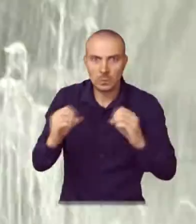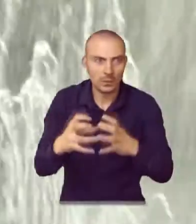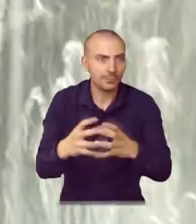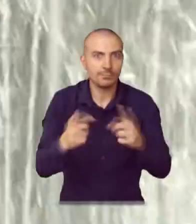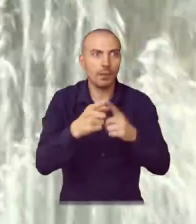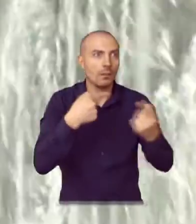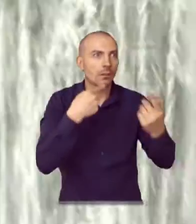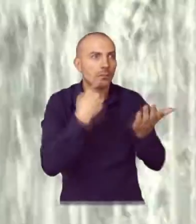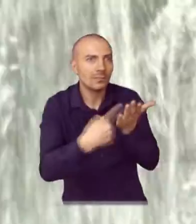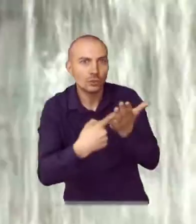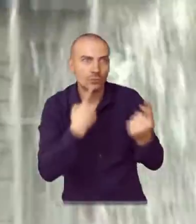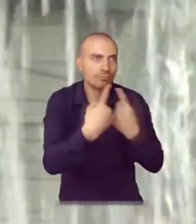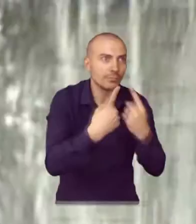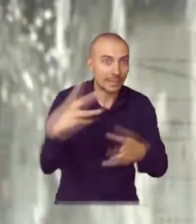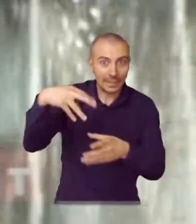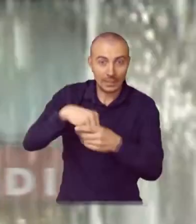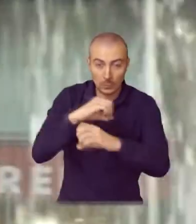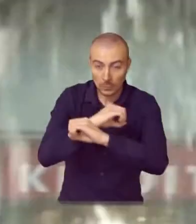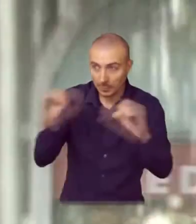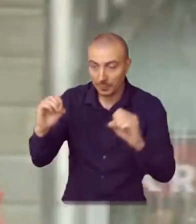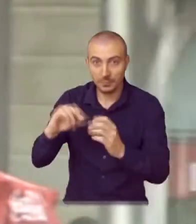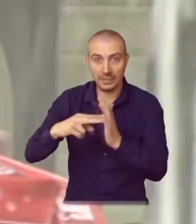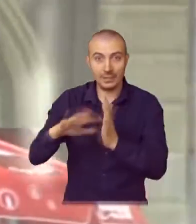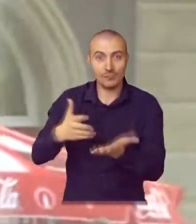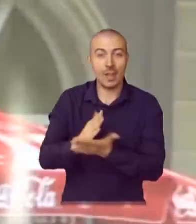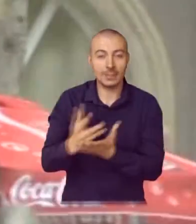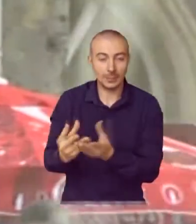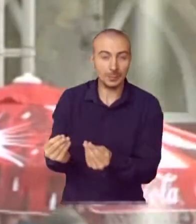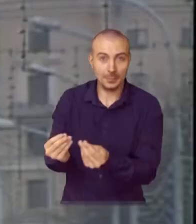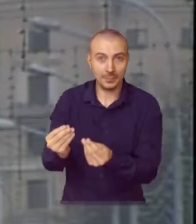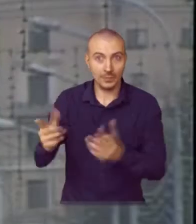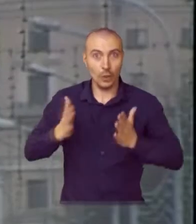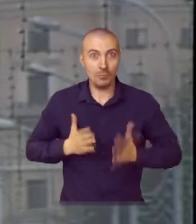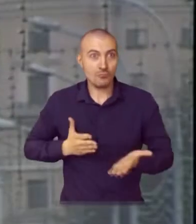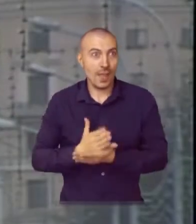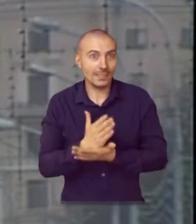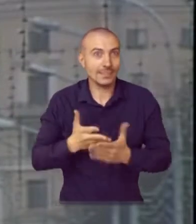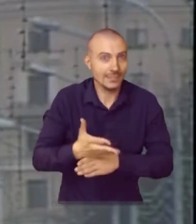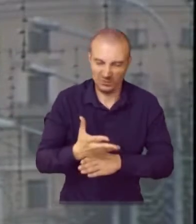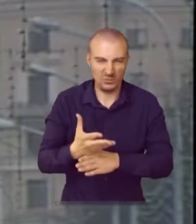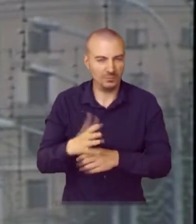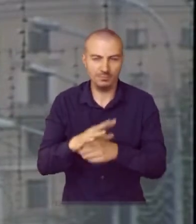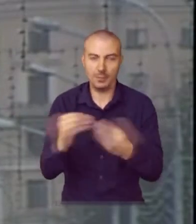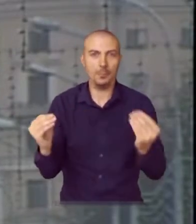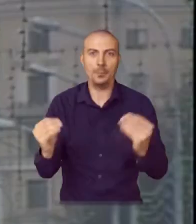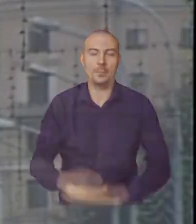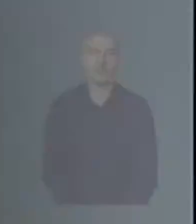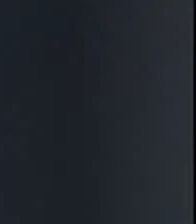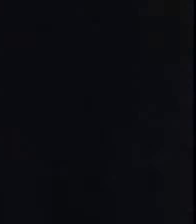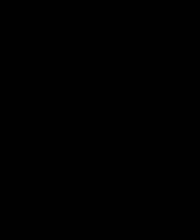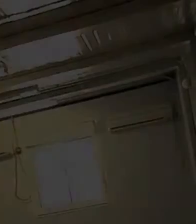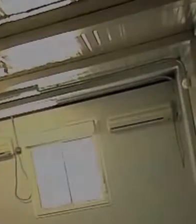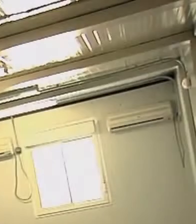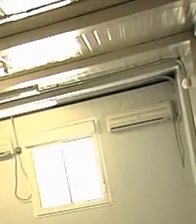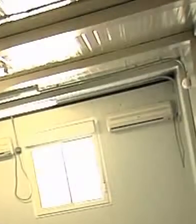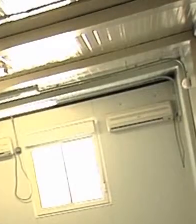remained largely invisible, often sidelined in discussions on their own rights, and therefore unable to enjoy the full range